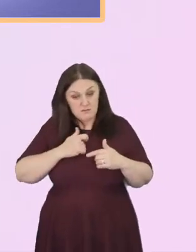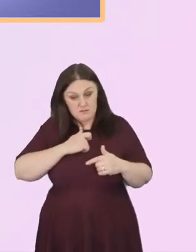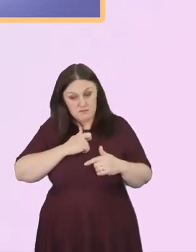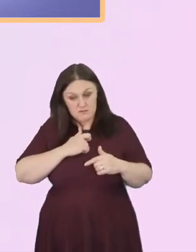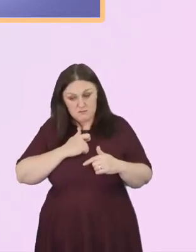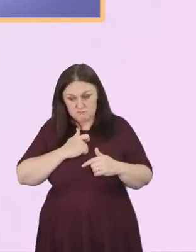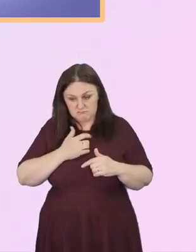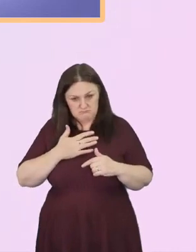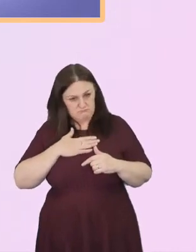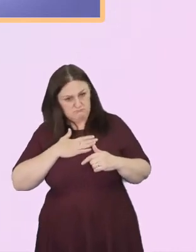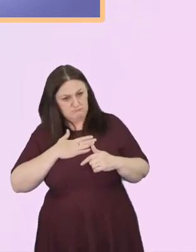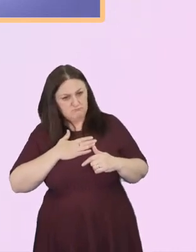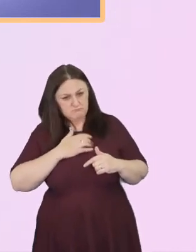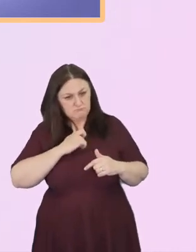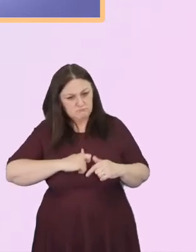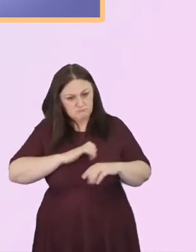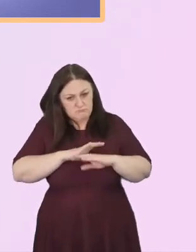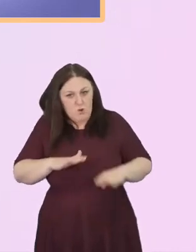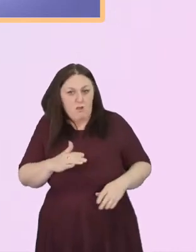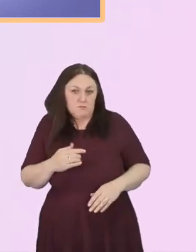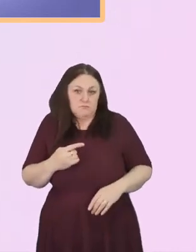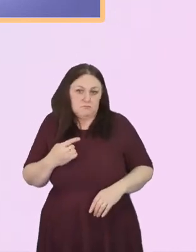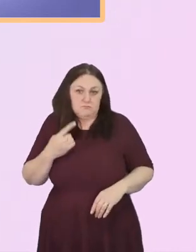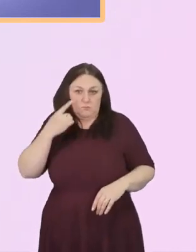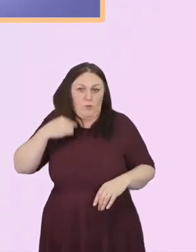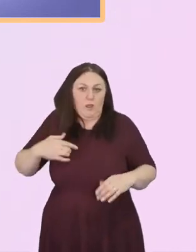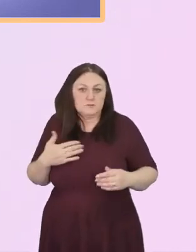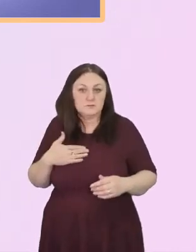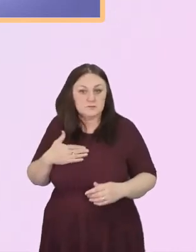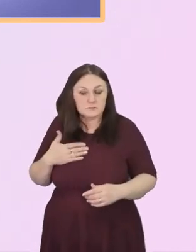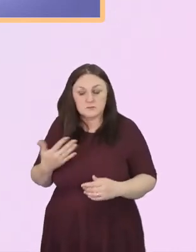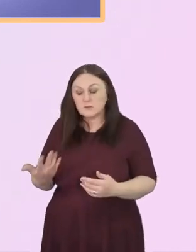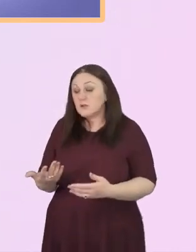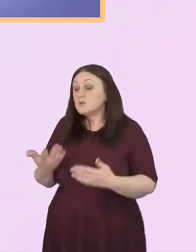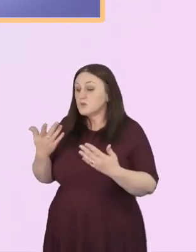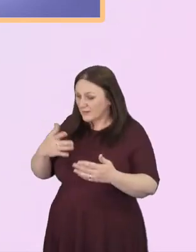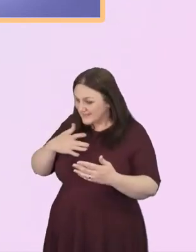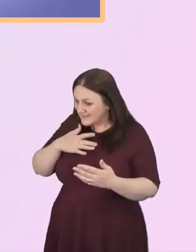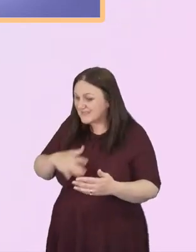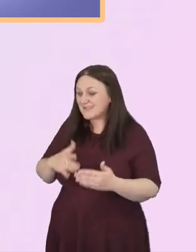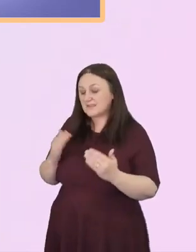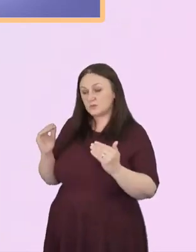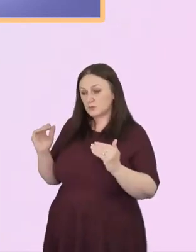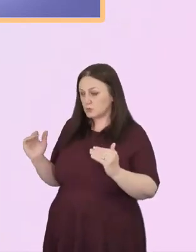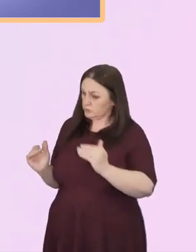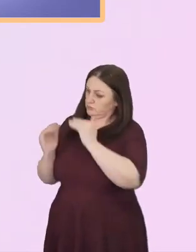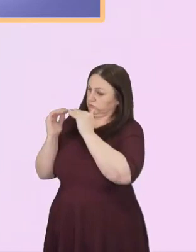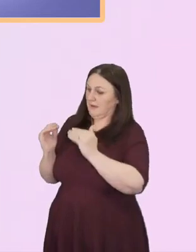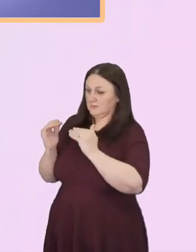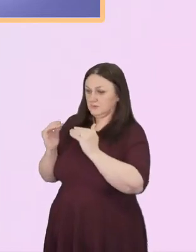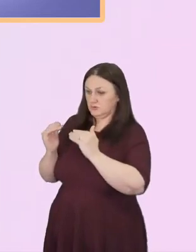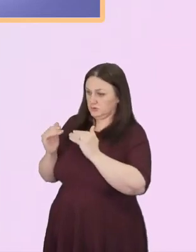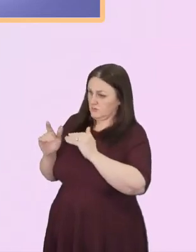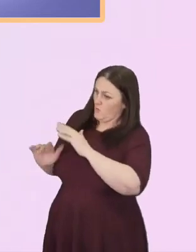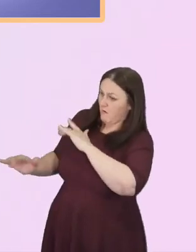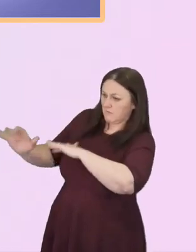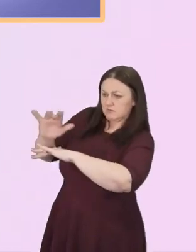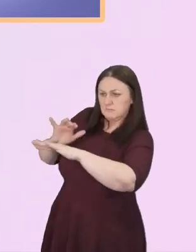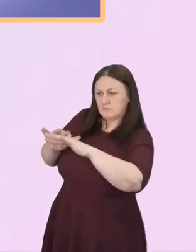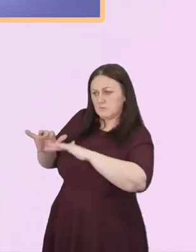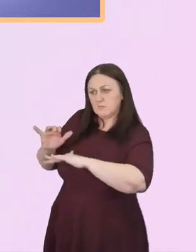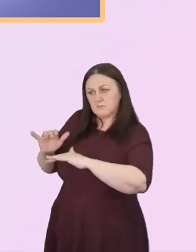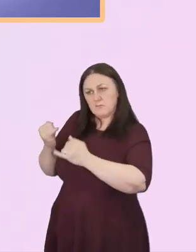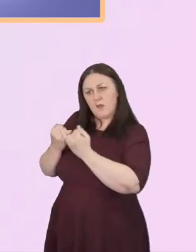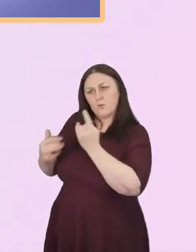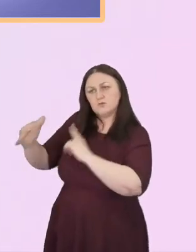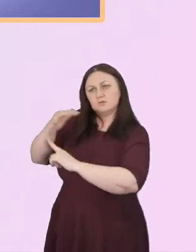quite simply. So, yeah, that's why it needs to reflect the reality of the UK. I